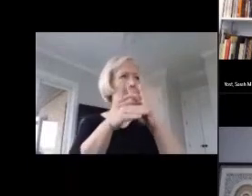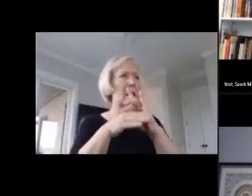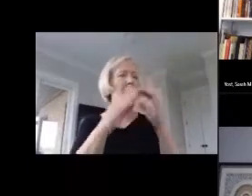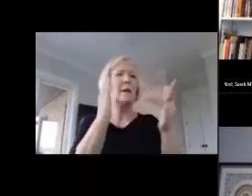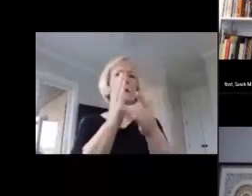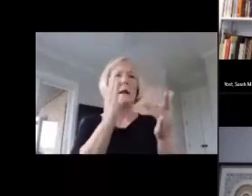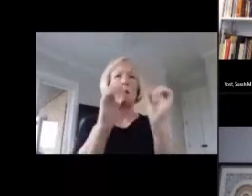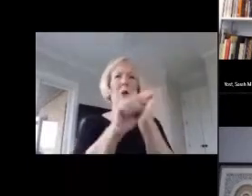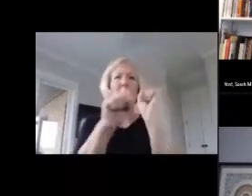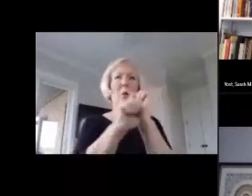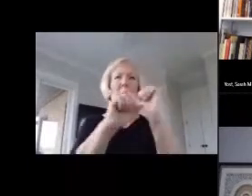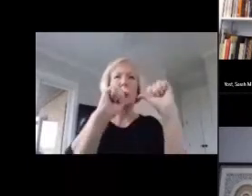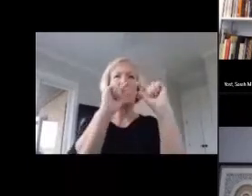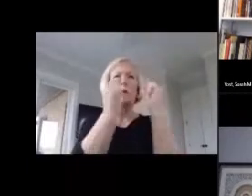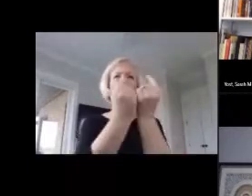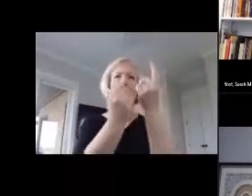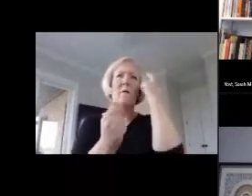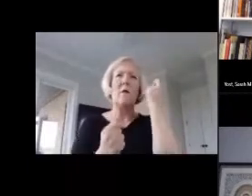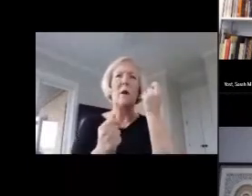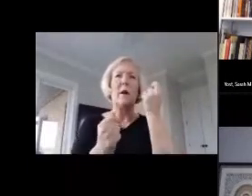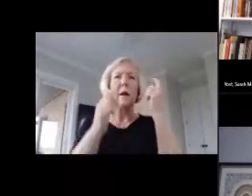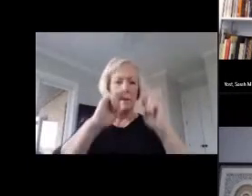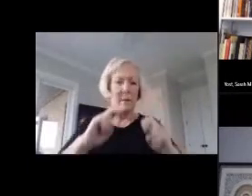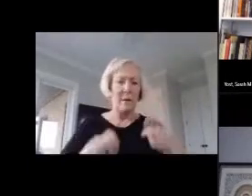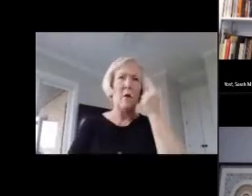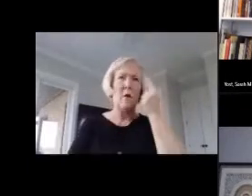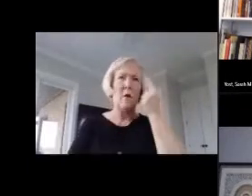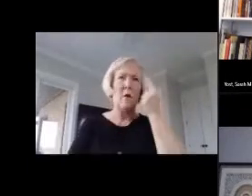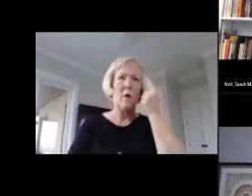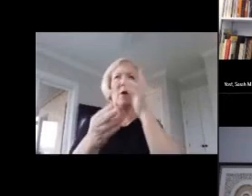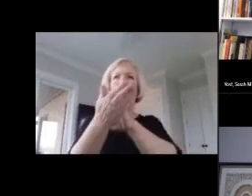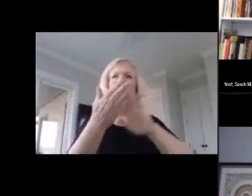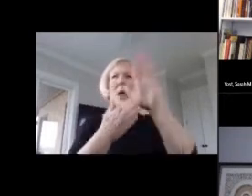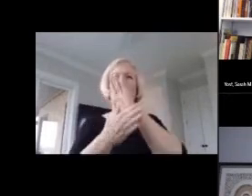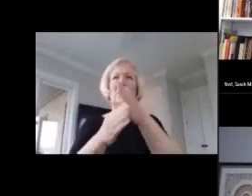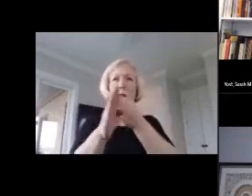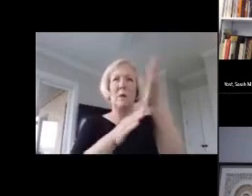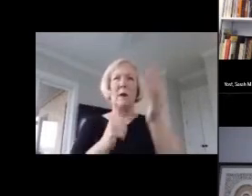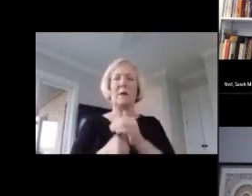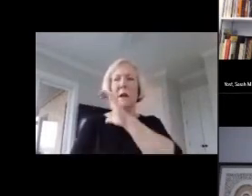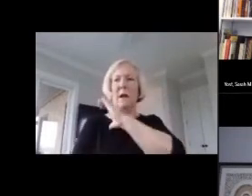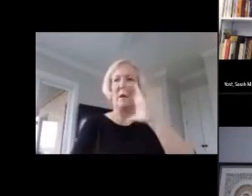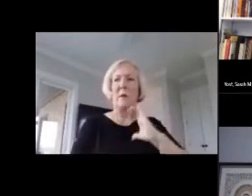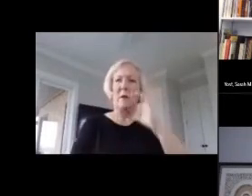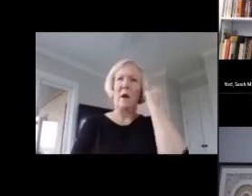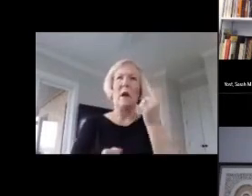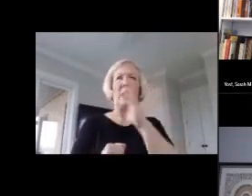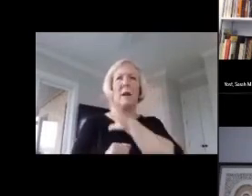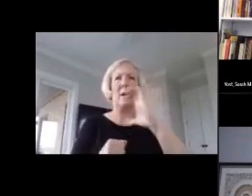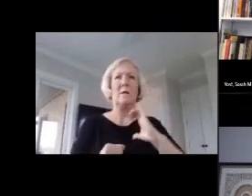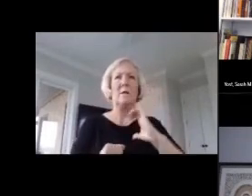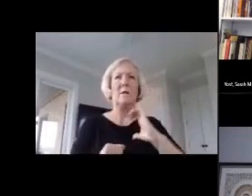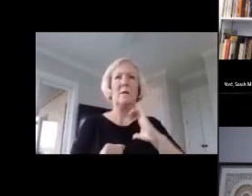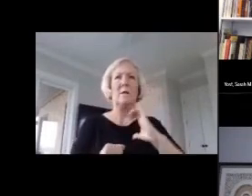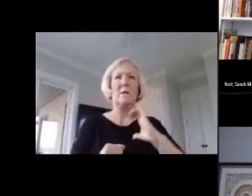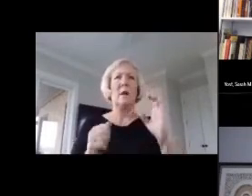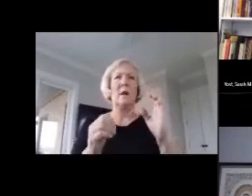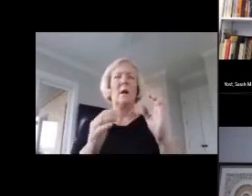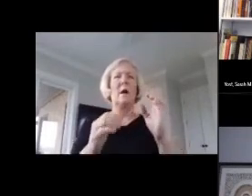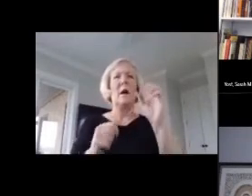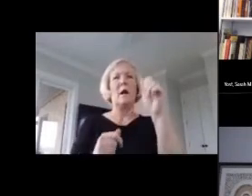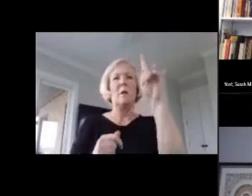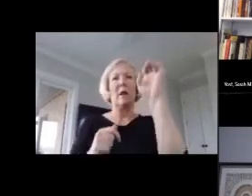for Assessment of Readiness for College and Careers, as a Commissioner on the Council for Accreditation and Educator Preparation.